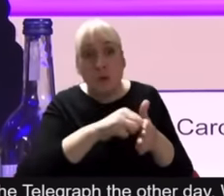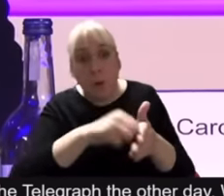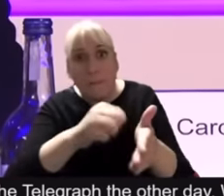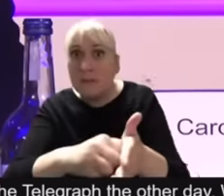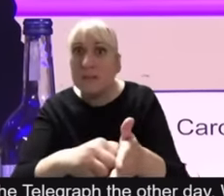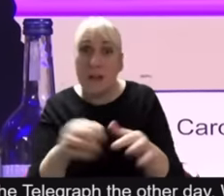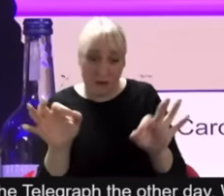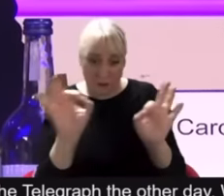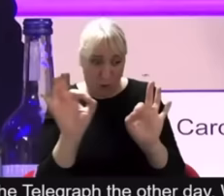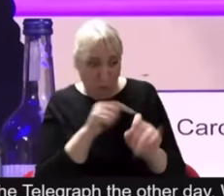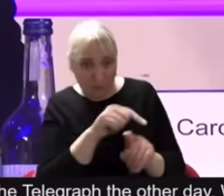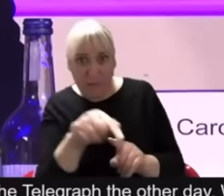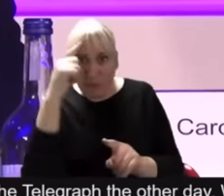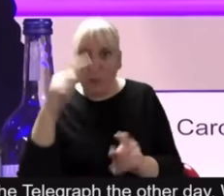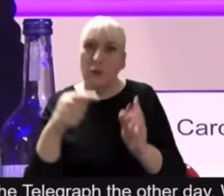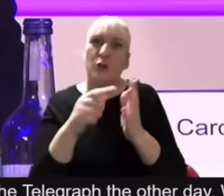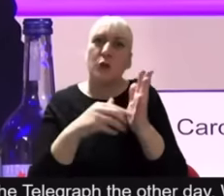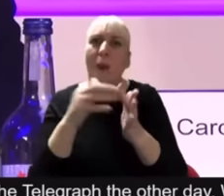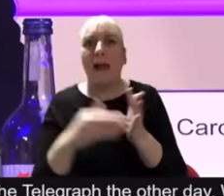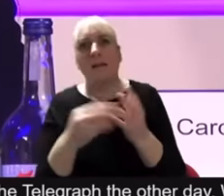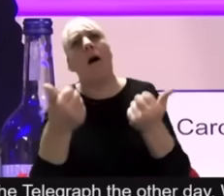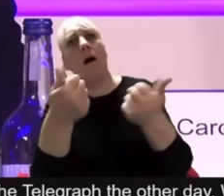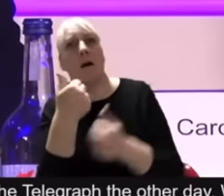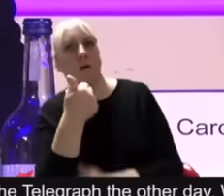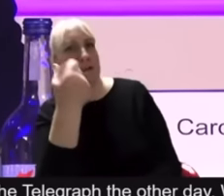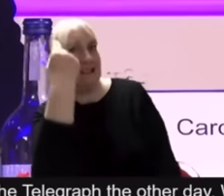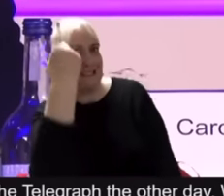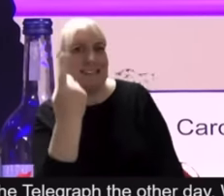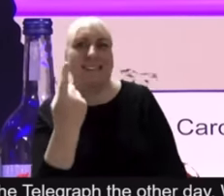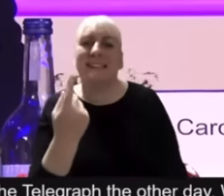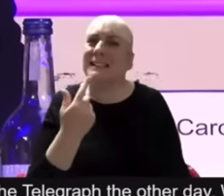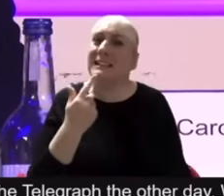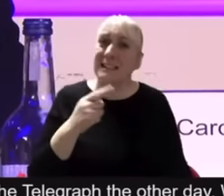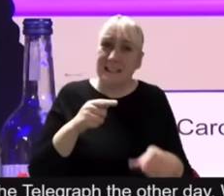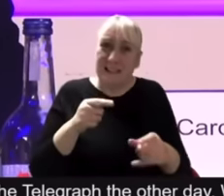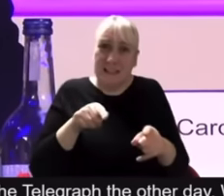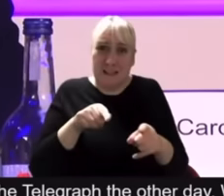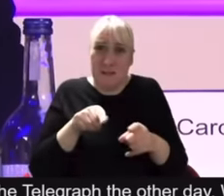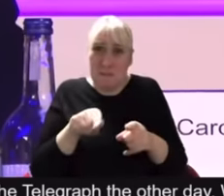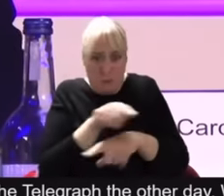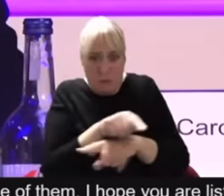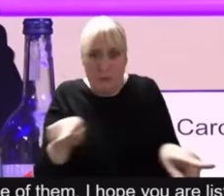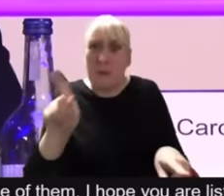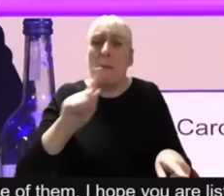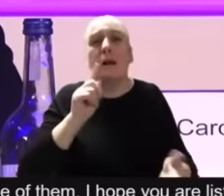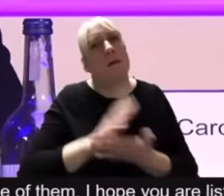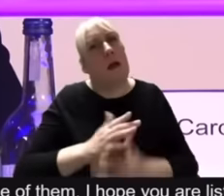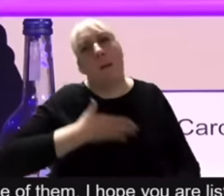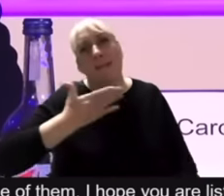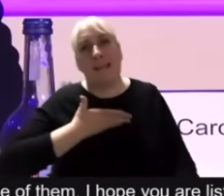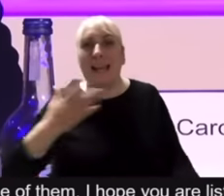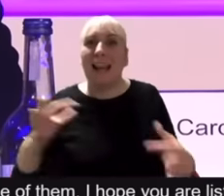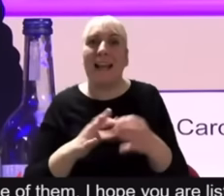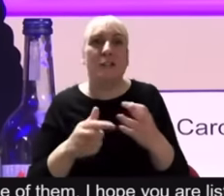one of them. I hope you're listening Sadiq. People are very upset about the ULES. If you ask